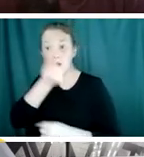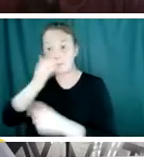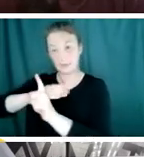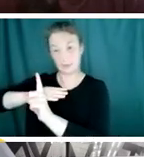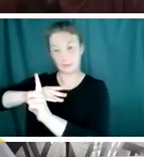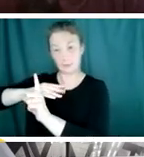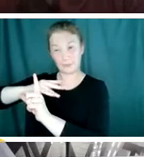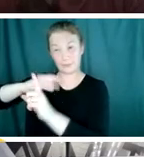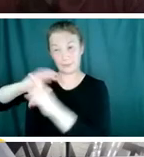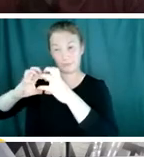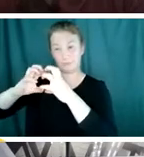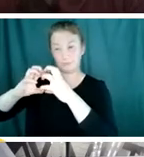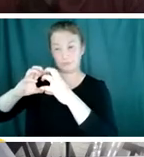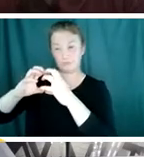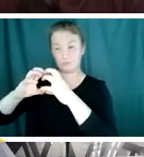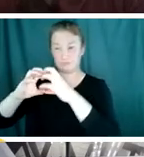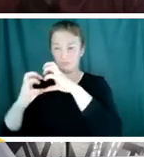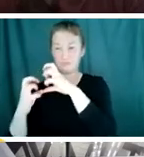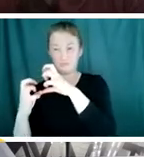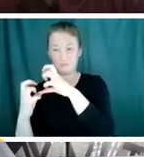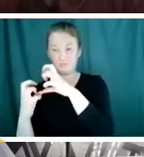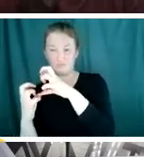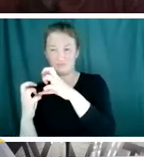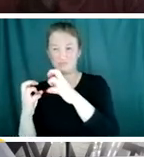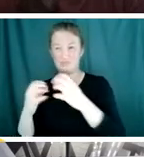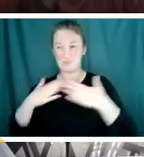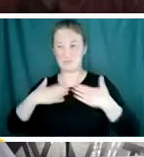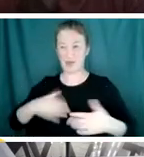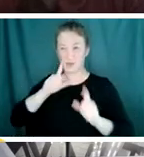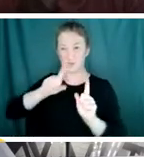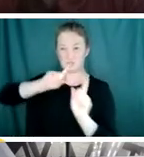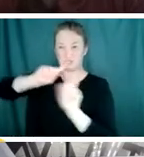you'll be generating an immune response against the wrong thing and it won't protect you.